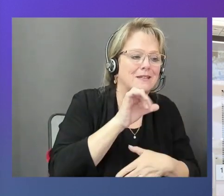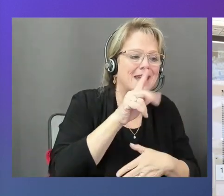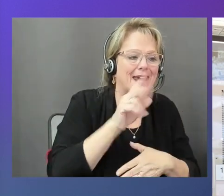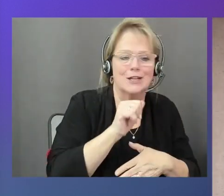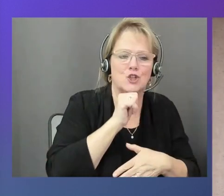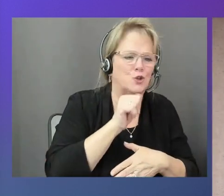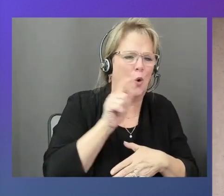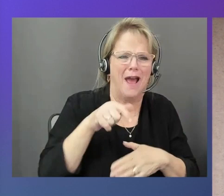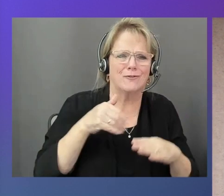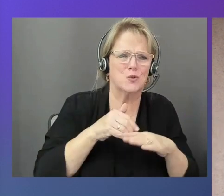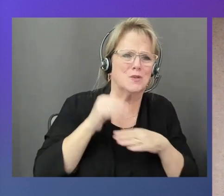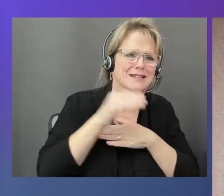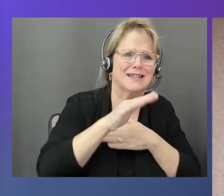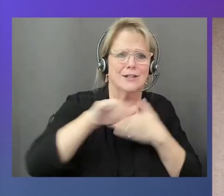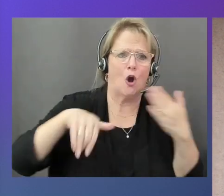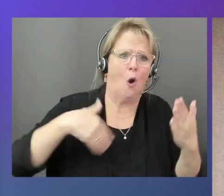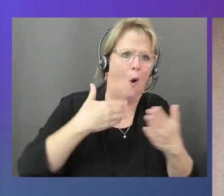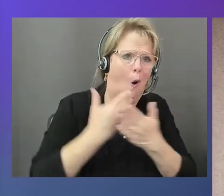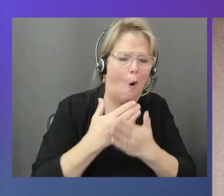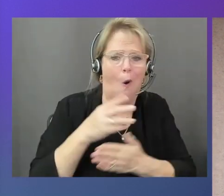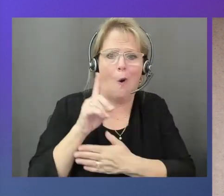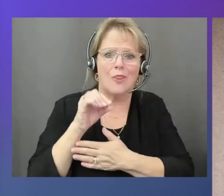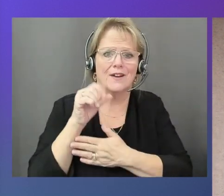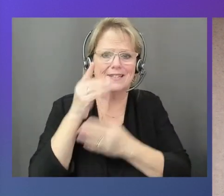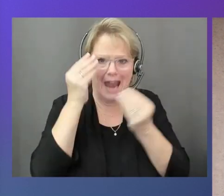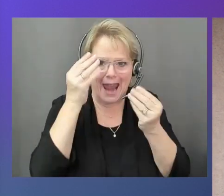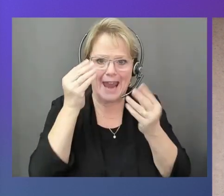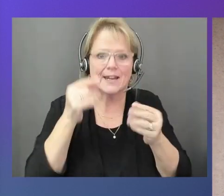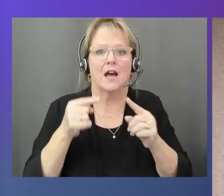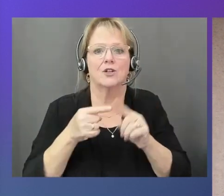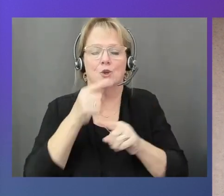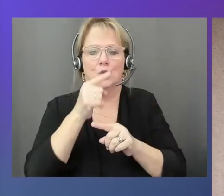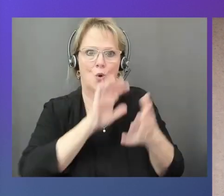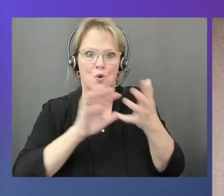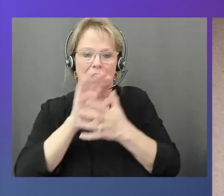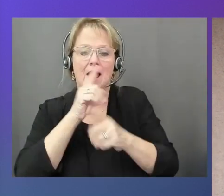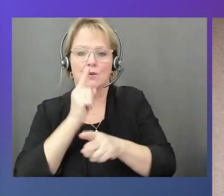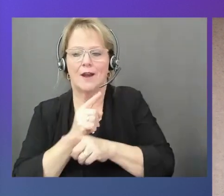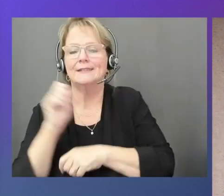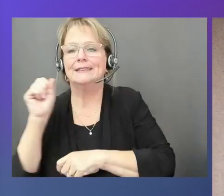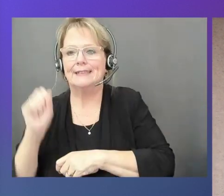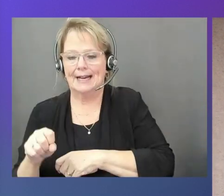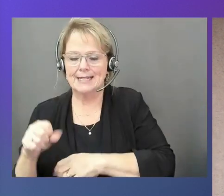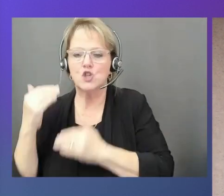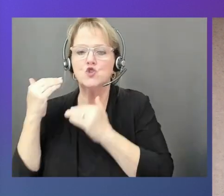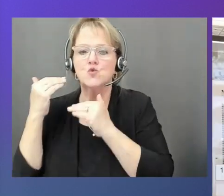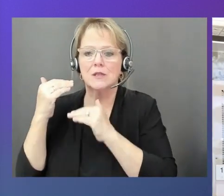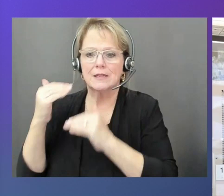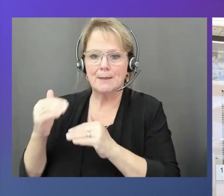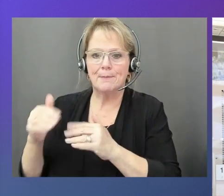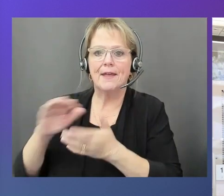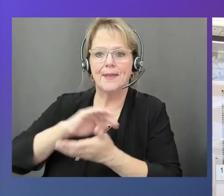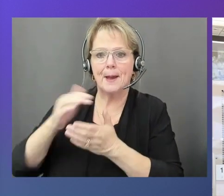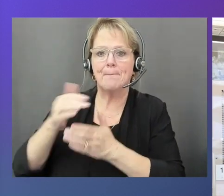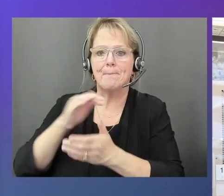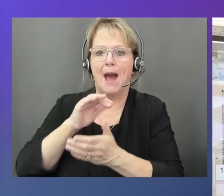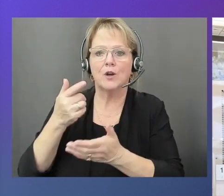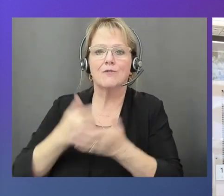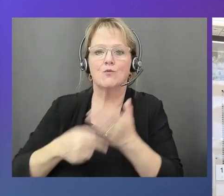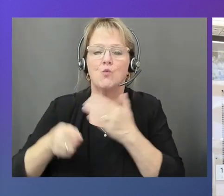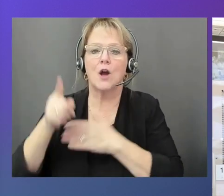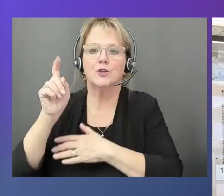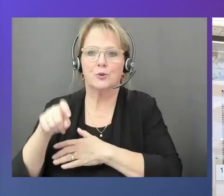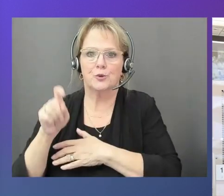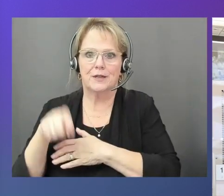to the cloud. Yeah, exactly. So this way you're going to limit the amount of bandwidth you're going to need to basically go all the way up to AWS. Okay. And you